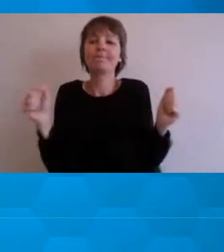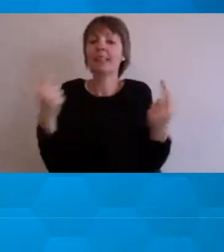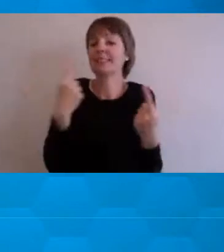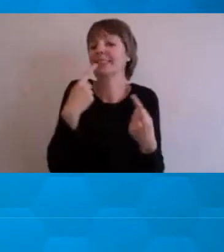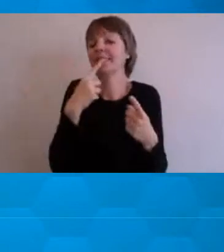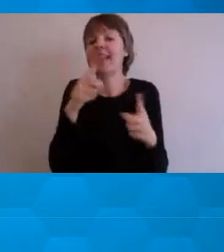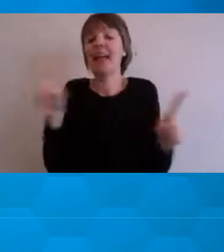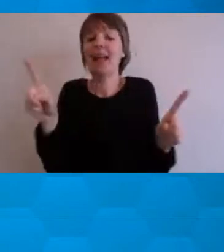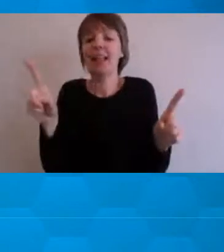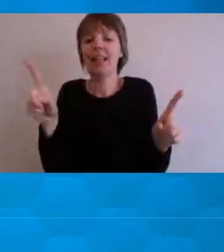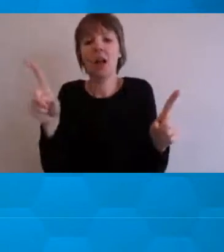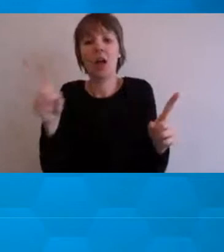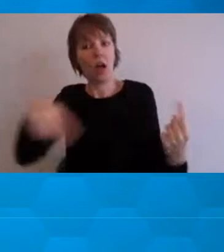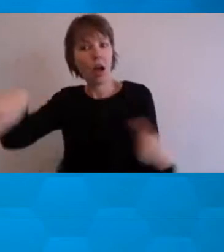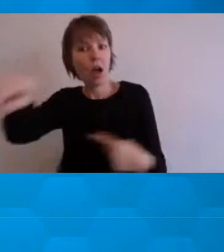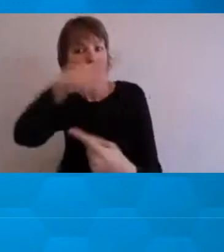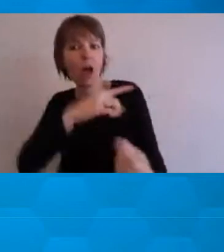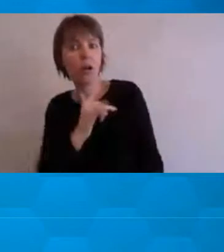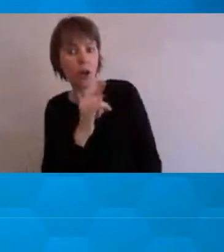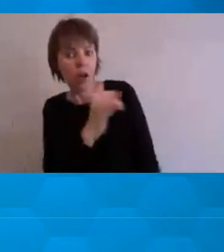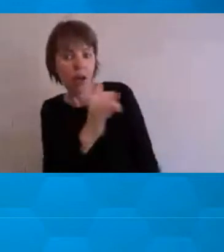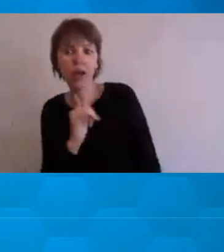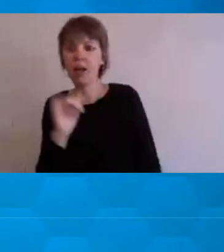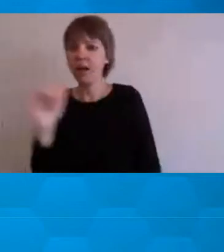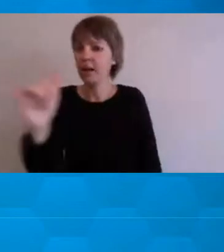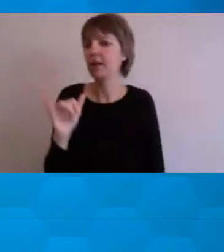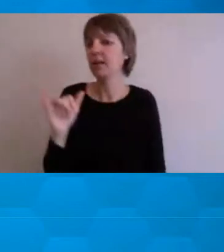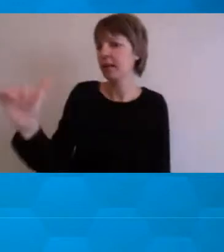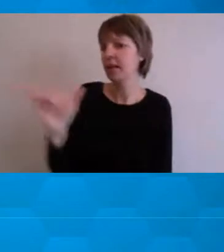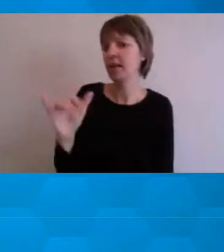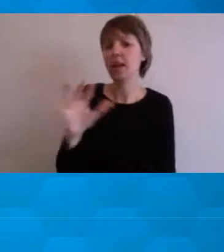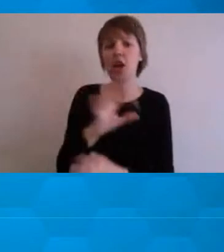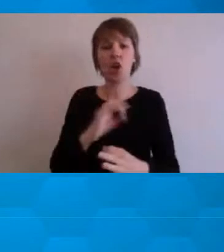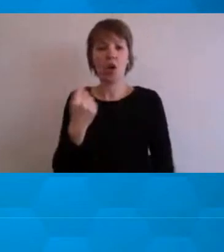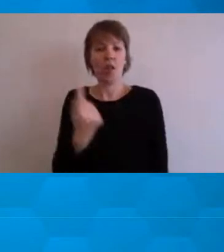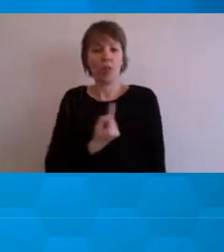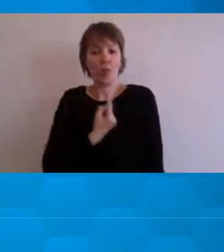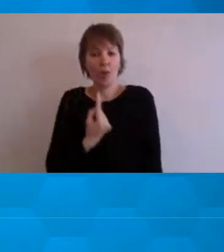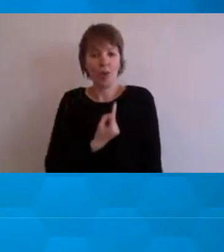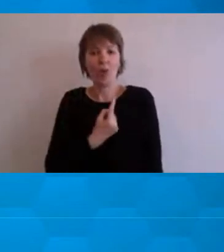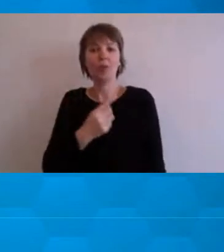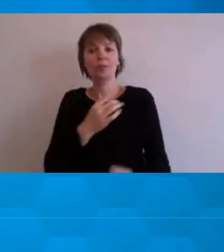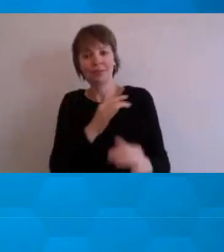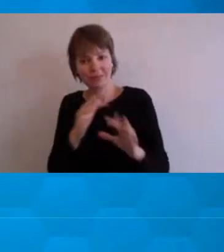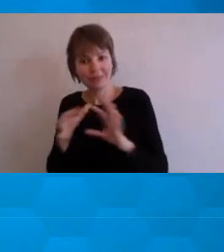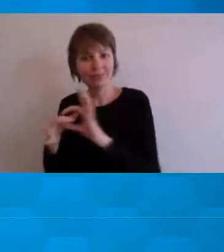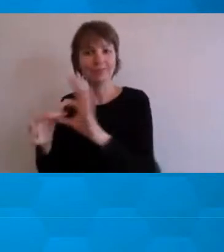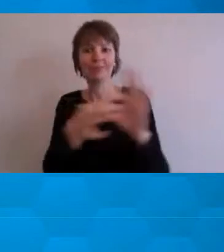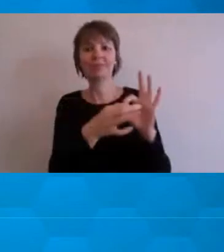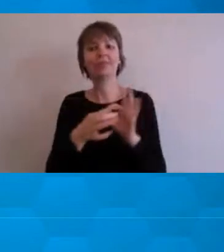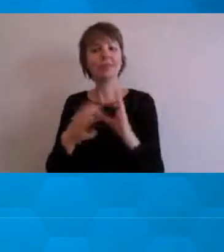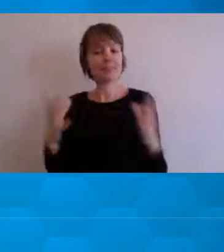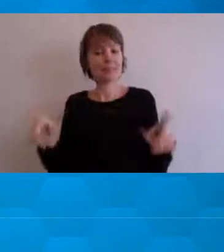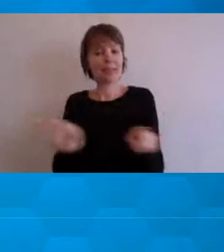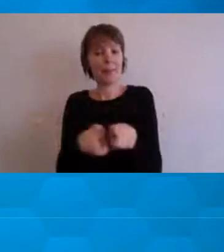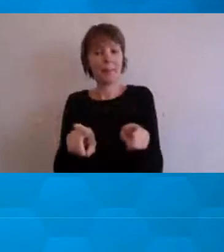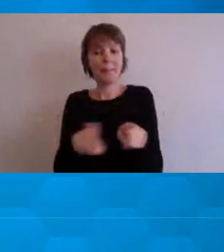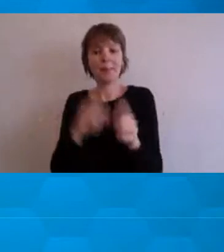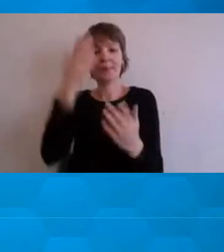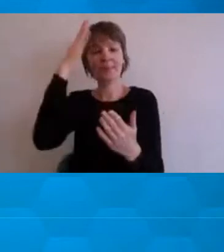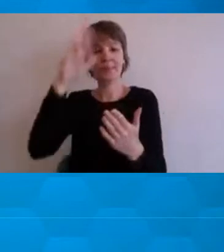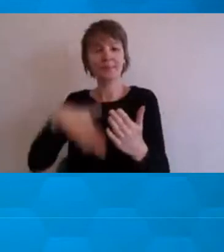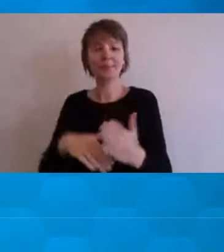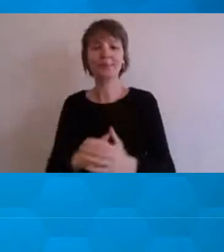not alone. It's not just you, because one of the issues that comes with mental health is that, and I really like, I